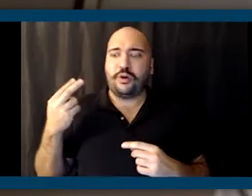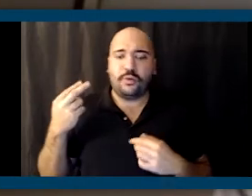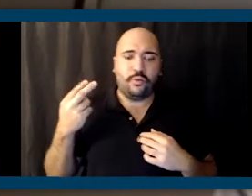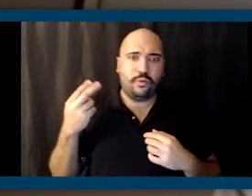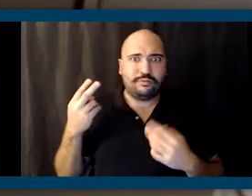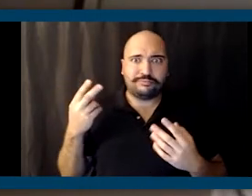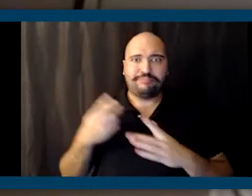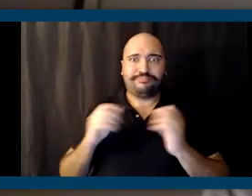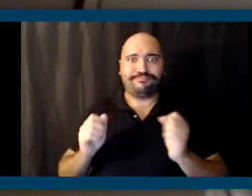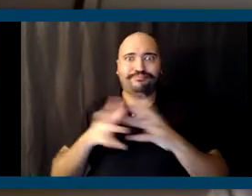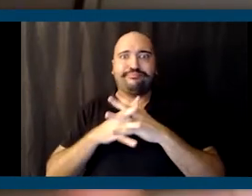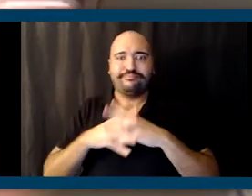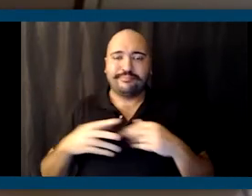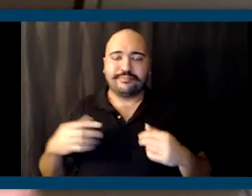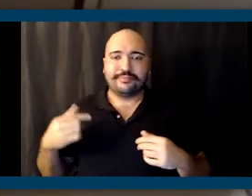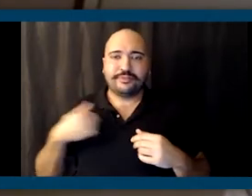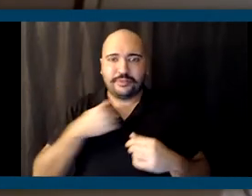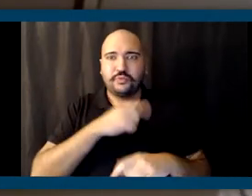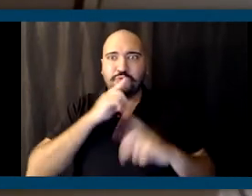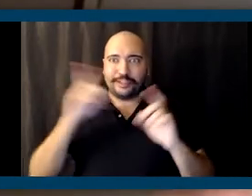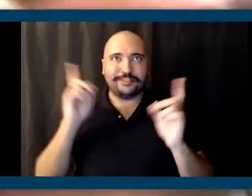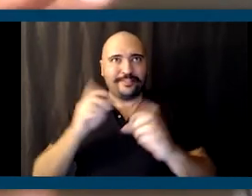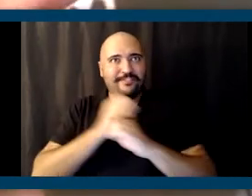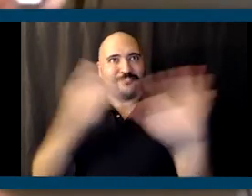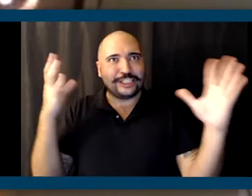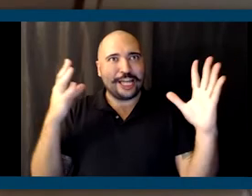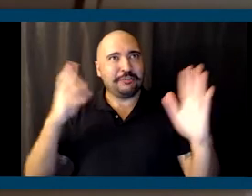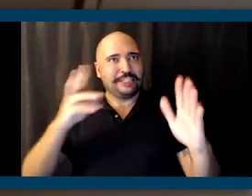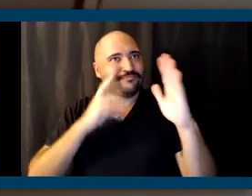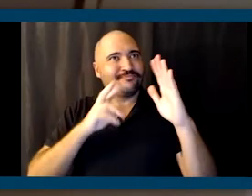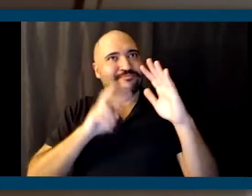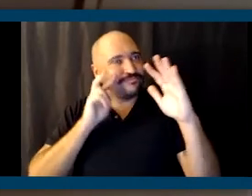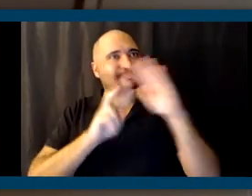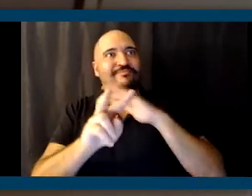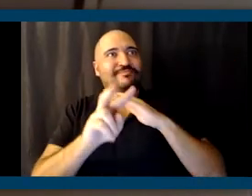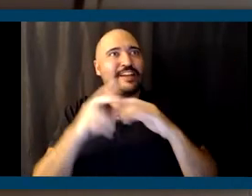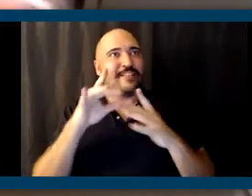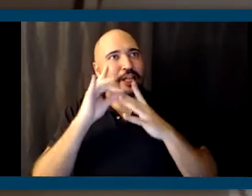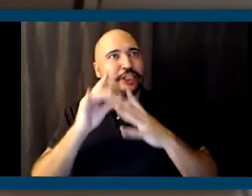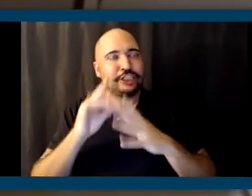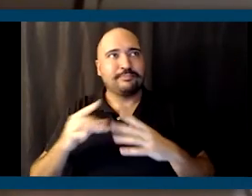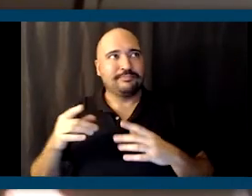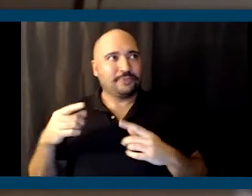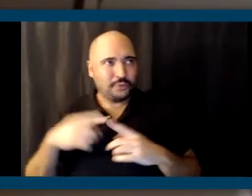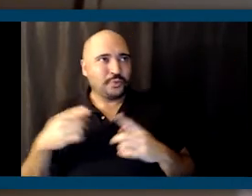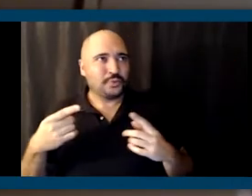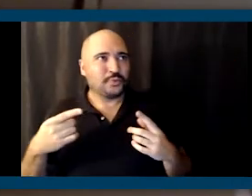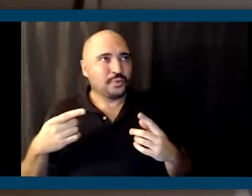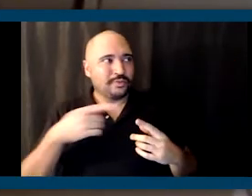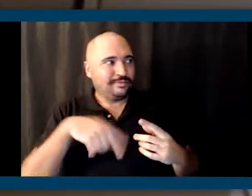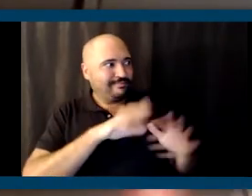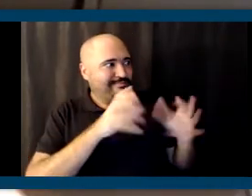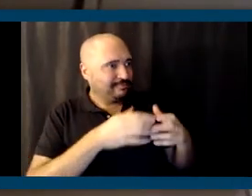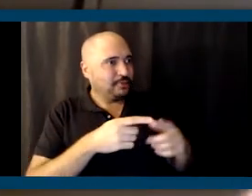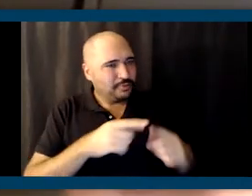And you know, so it's, it's a very visionary of the, of the leadership to bring that to, to be and